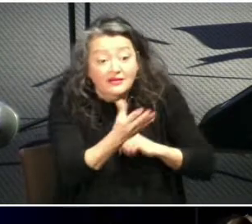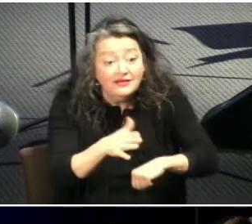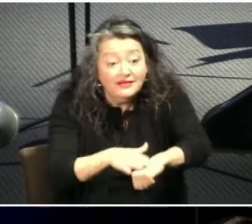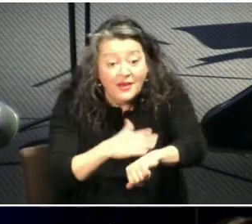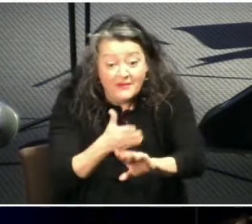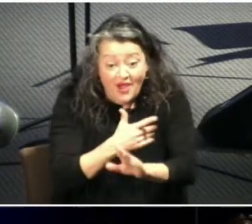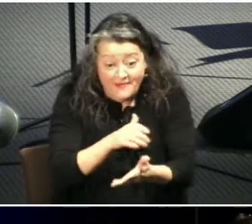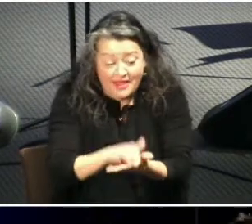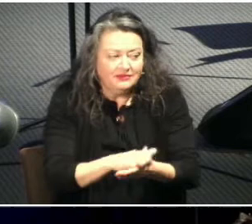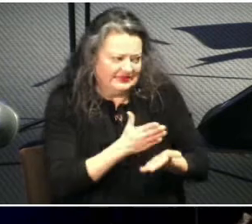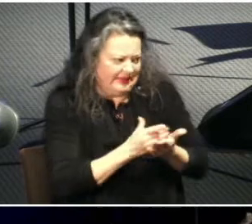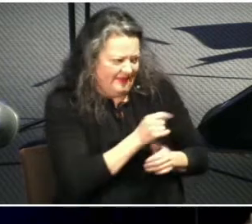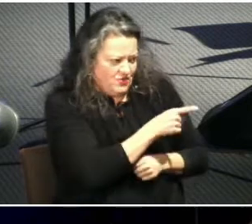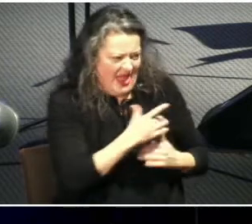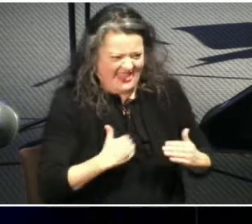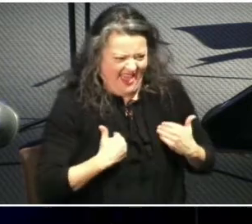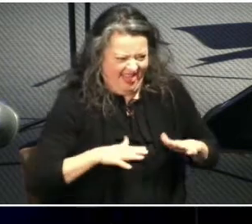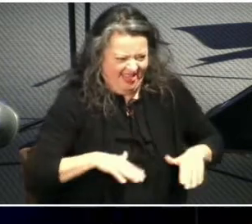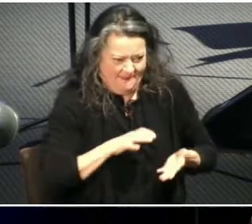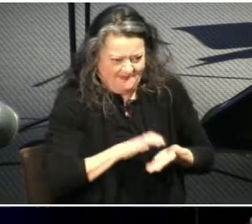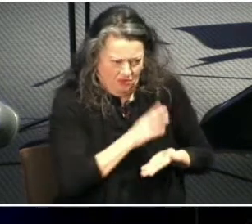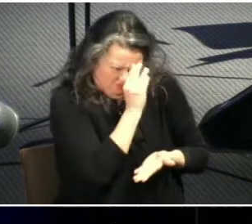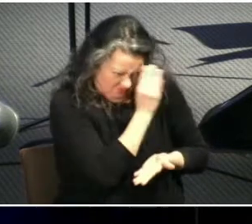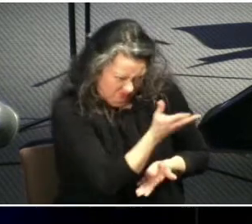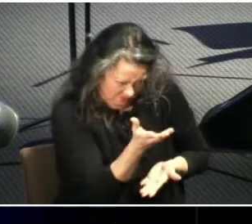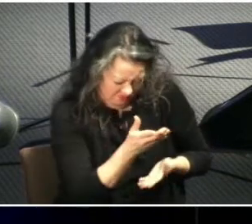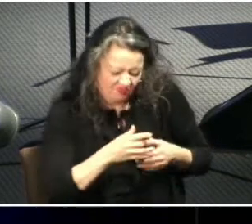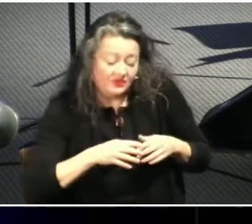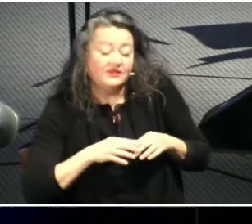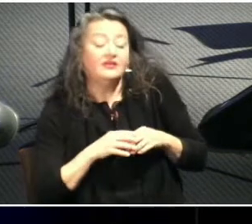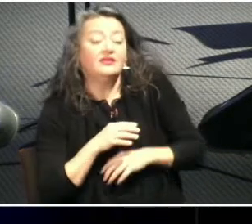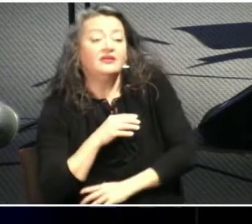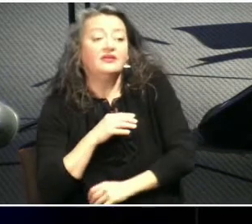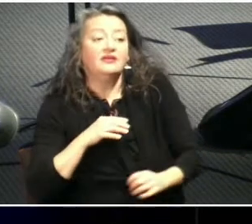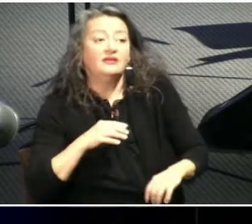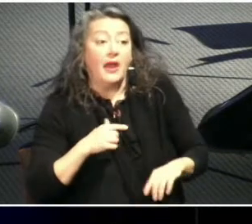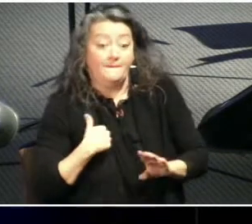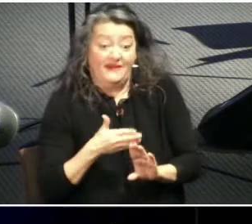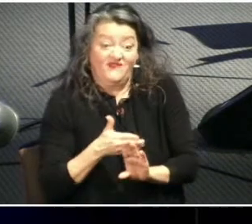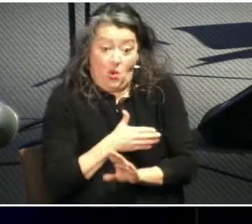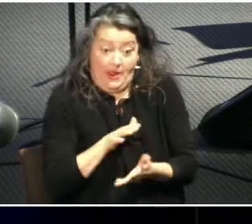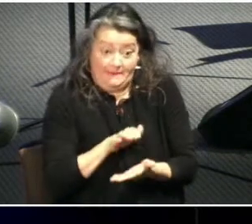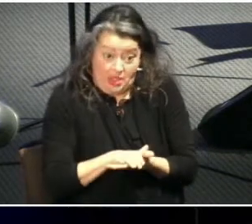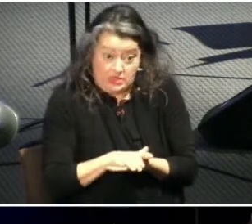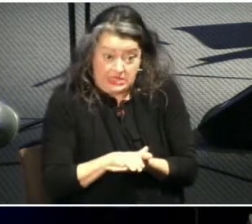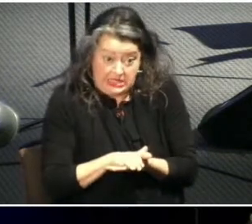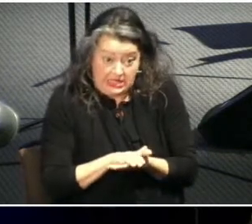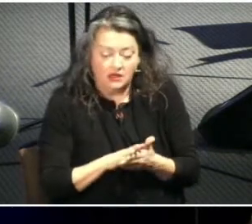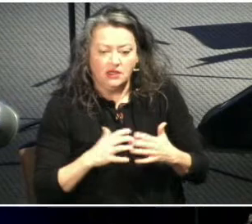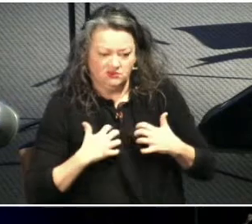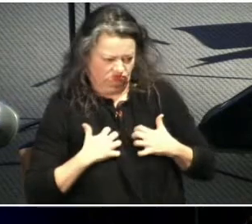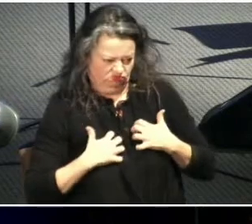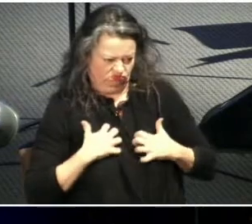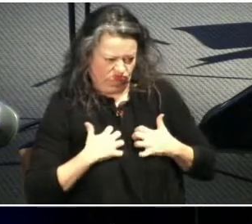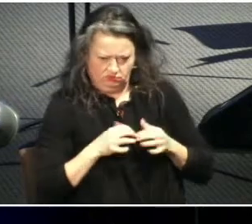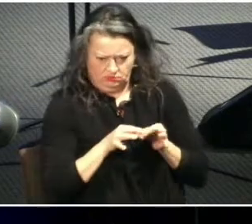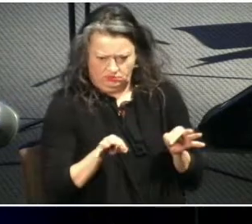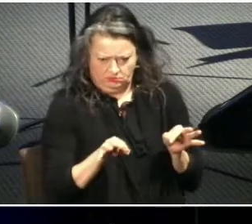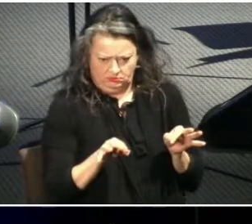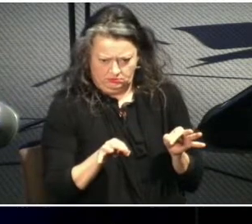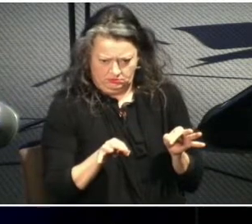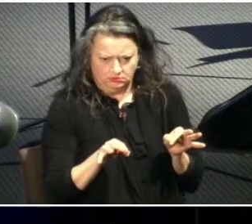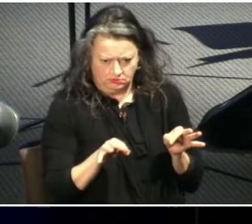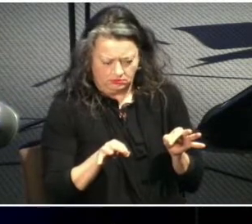who are young and not married yet i had more problems with this than i probably should have i had a lot of